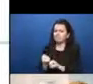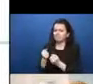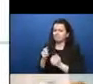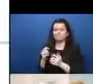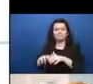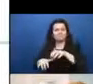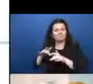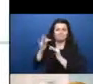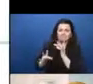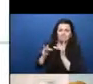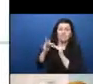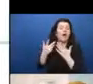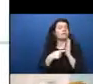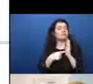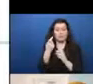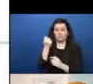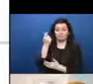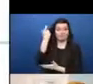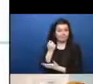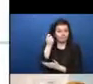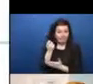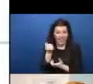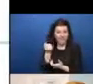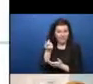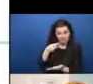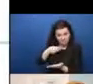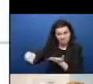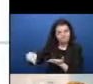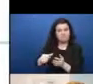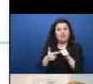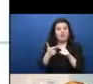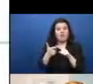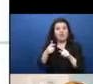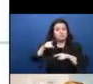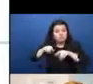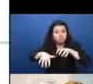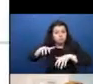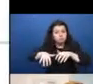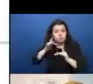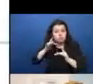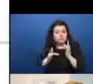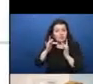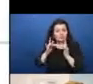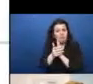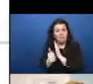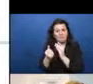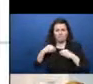affordability, digital skills, content, and level of education. So let's look